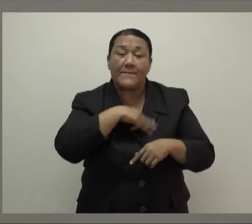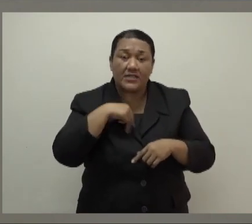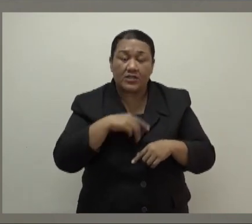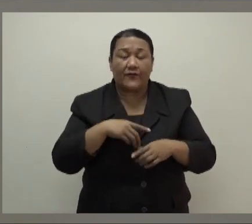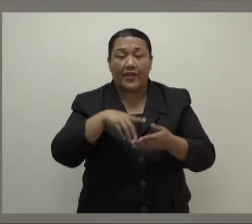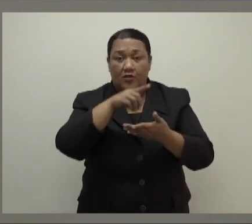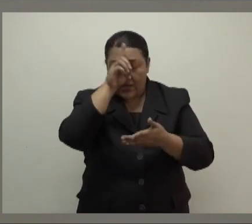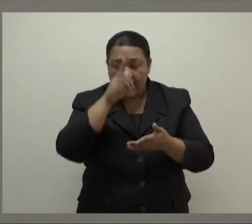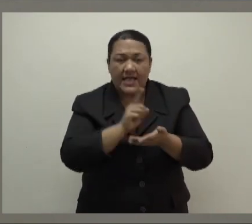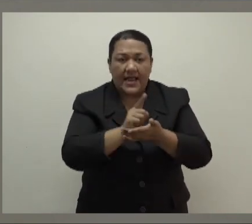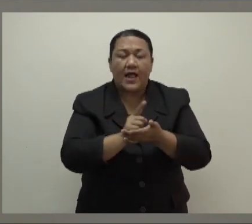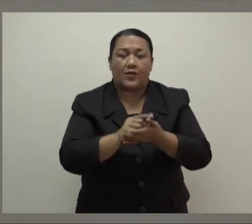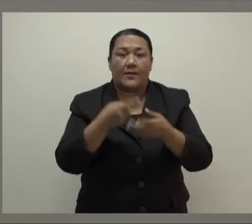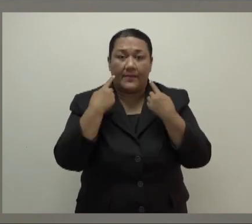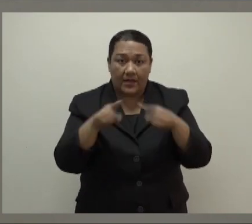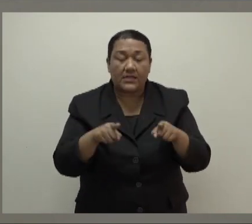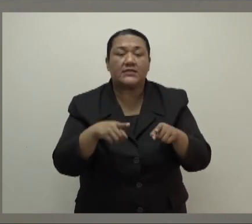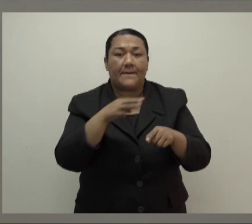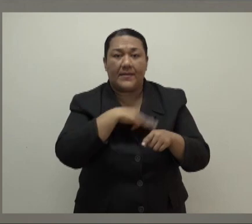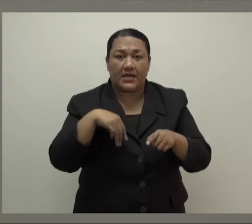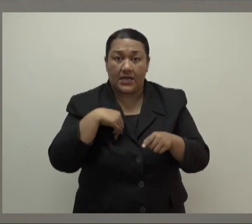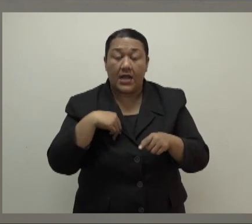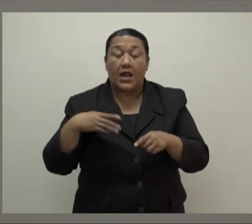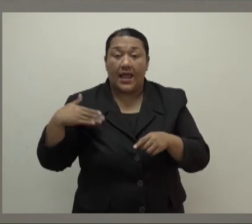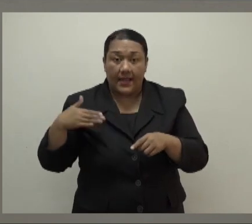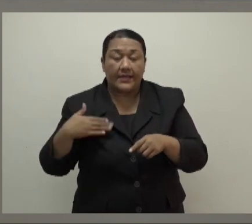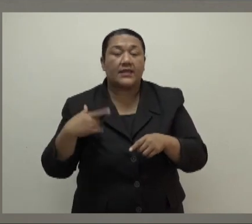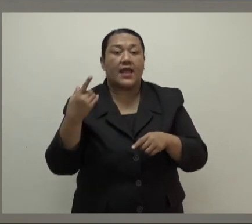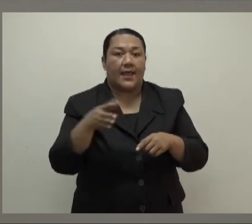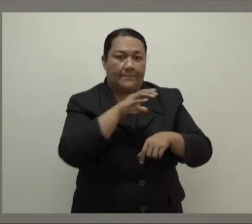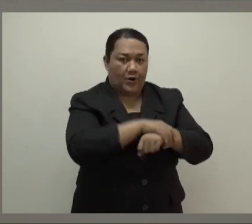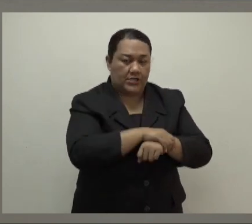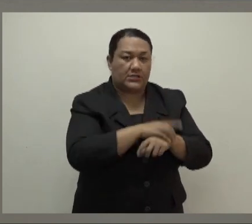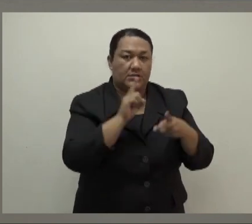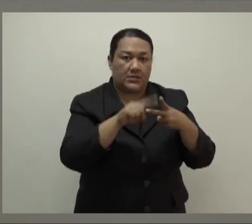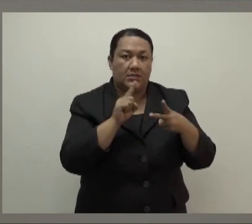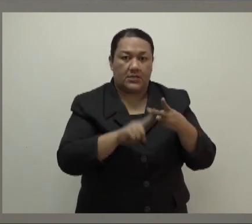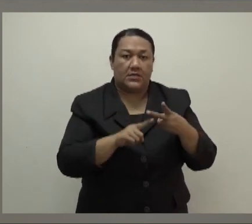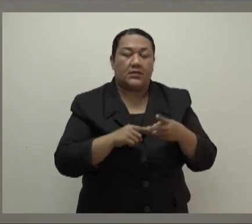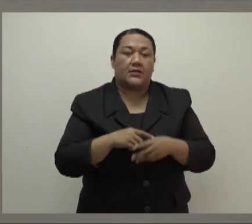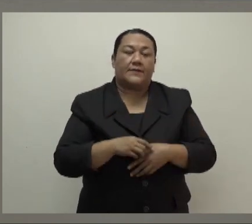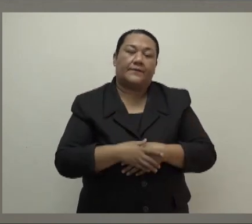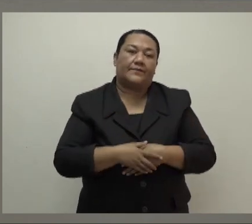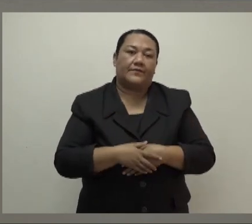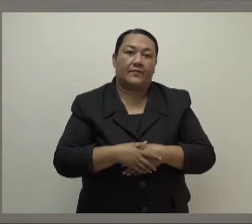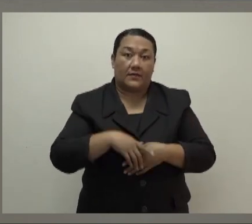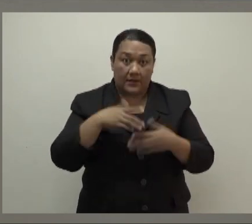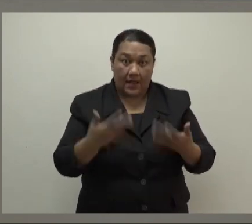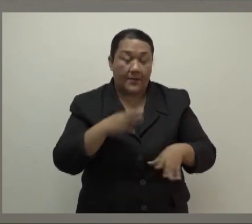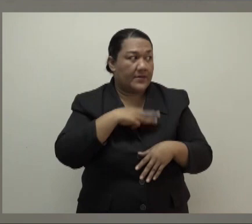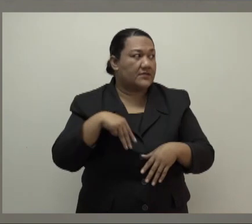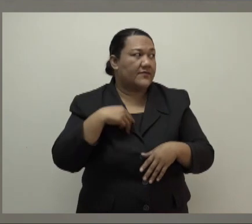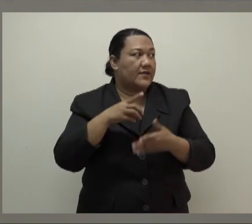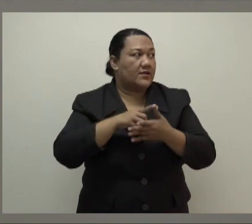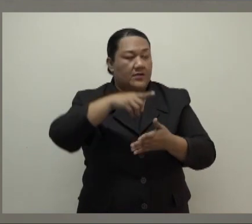of Police, and the Permanent Secretary for Health and Medical Services. I'll now ask the Minister of Education to